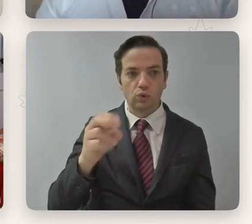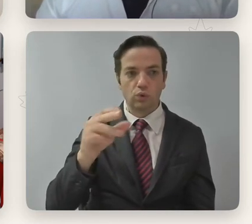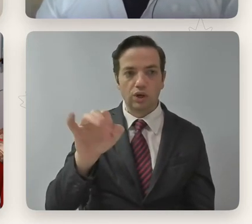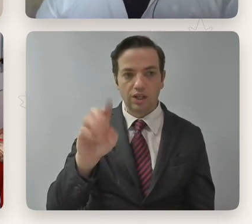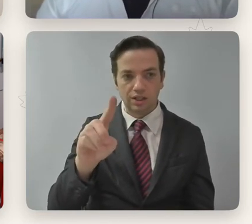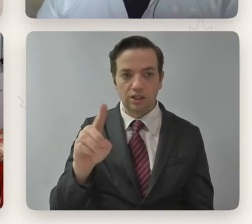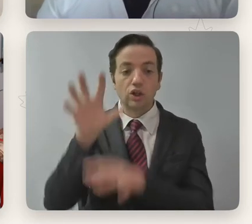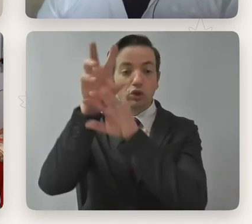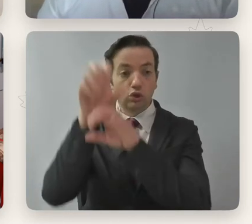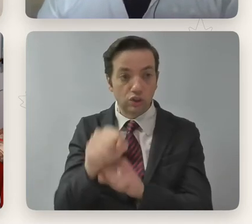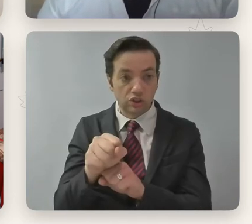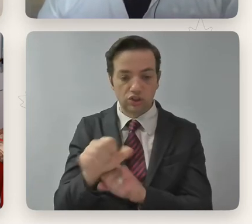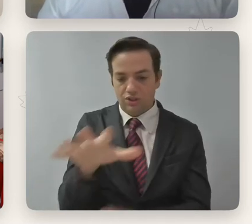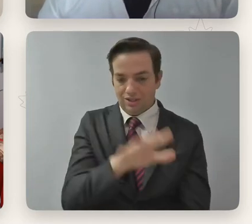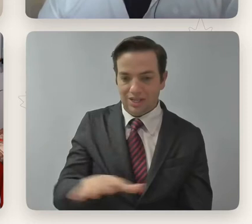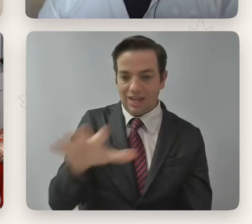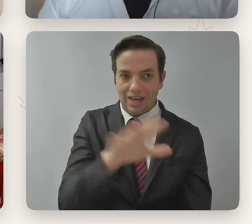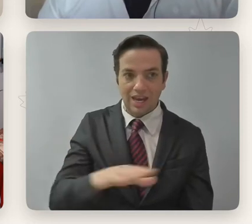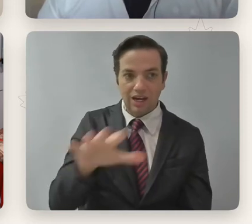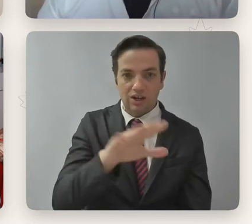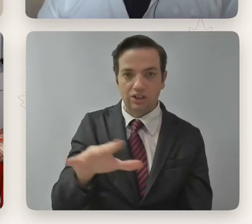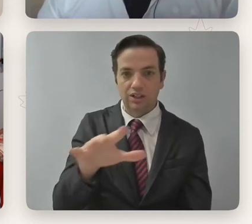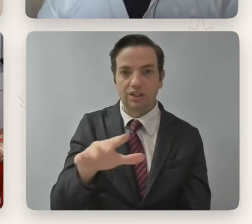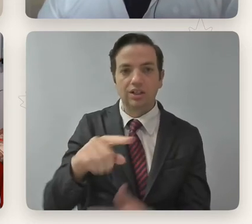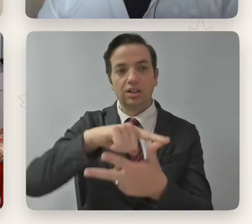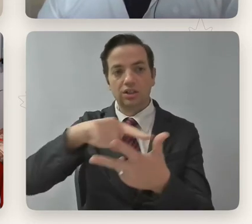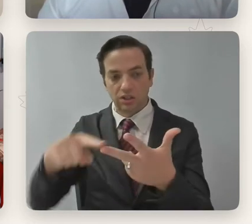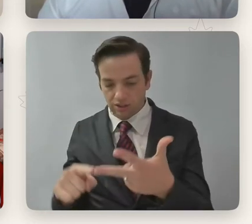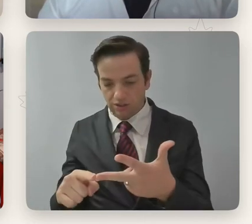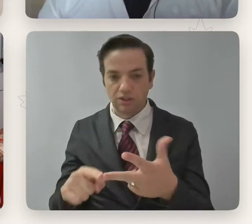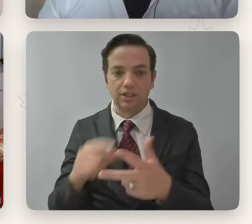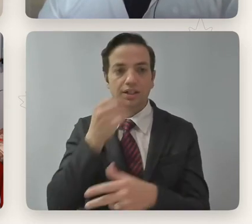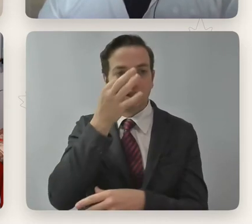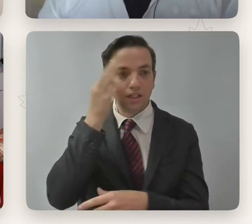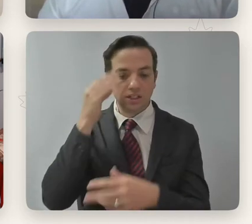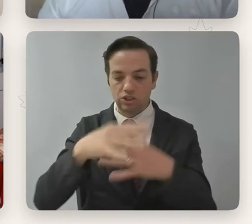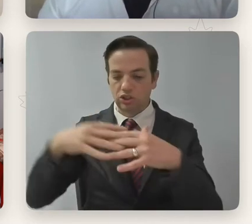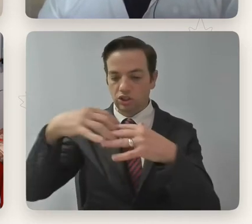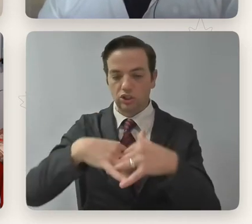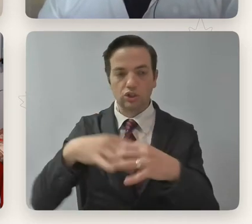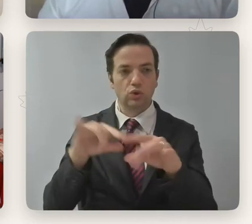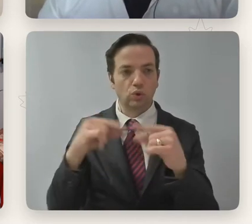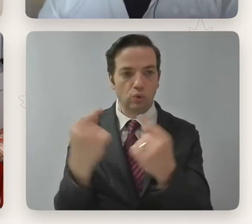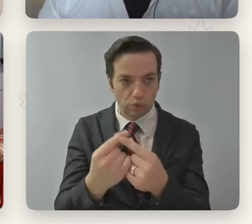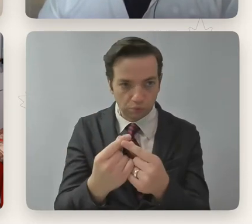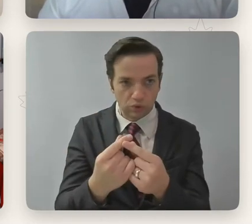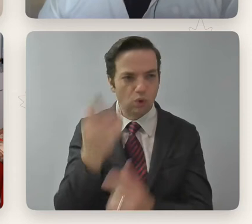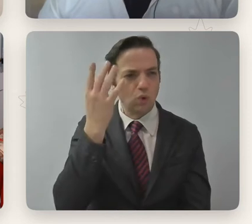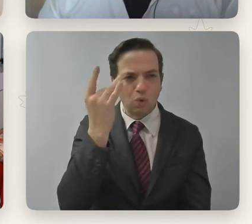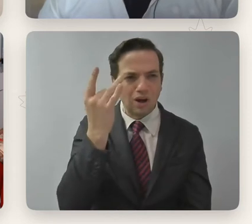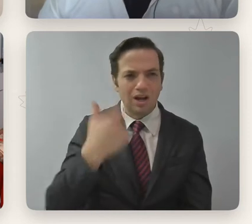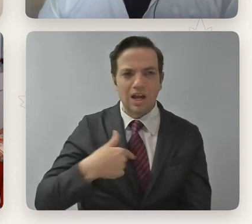Haudenosaunee, the Anishinaabe, and the Huron-Wendat, the original keepers of this land. And I say this to practice